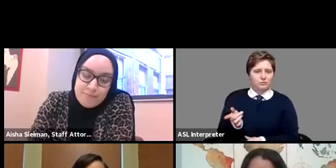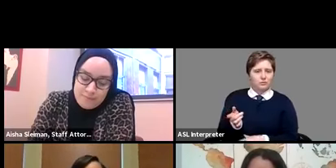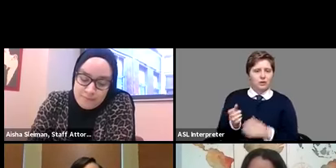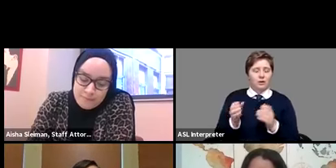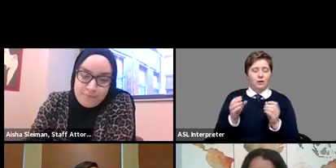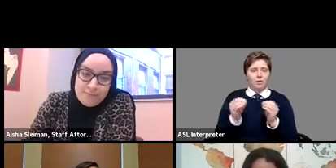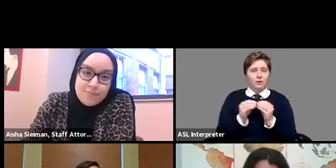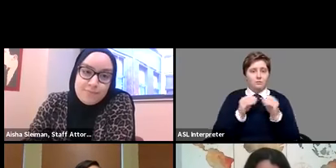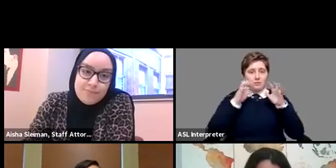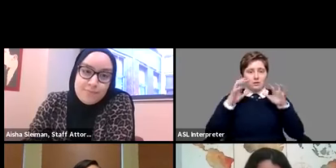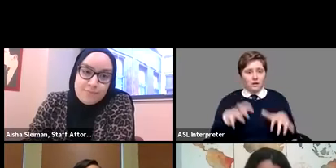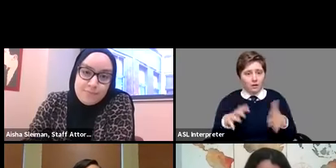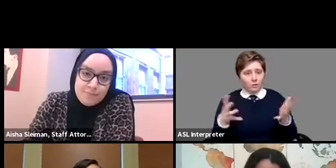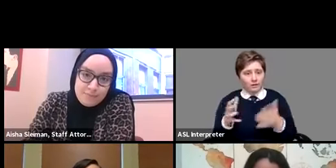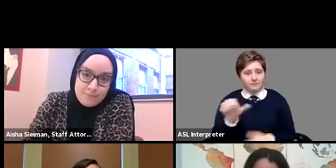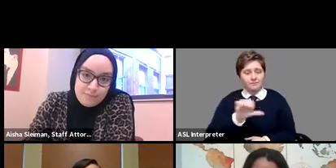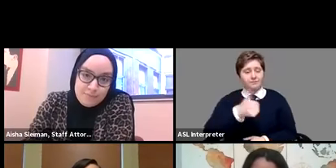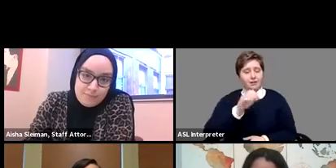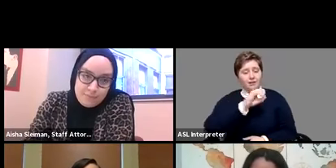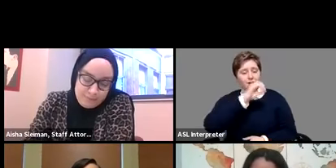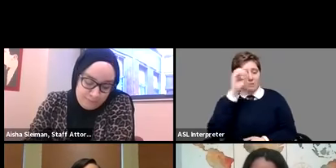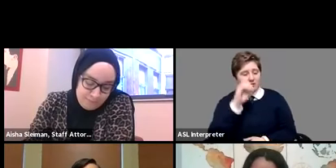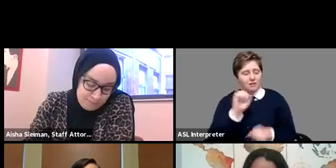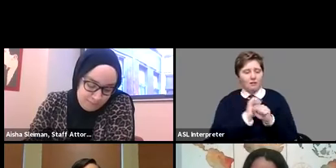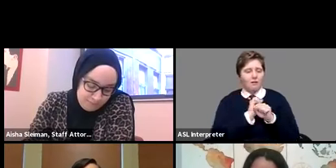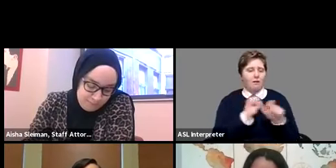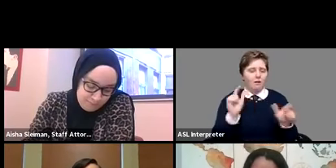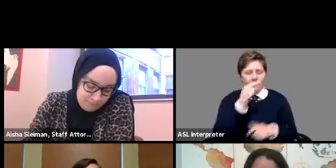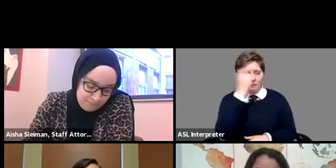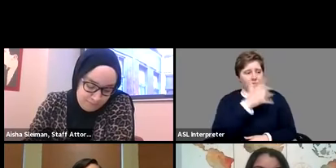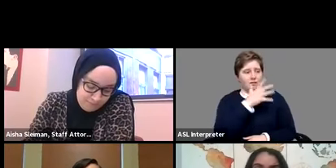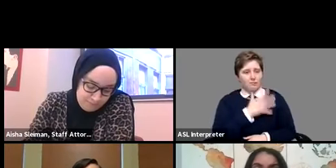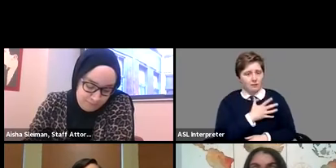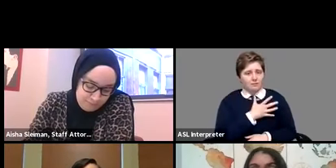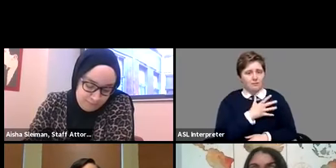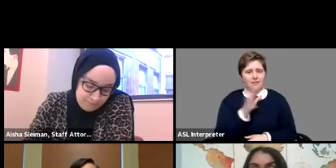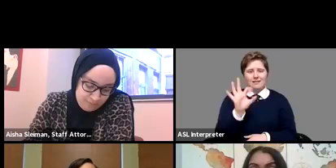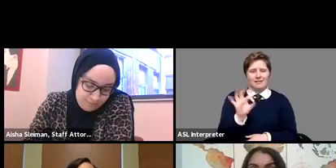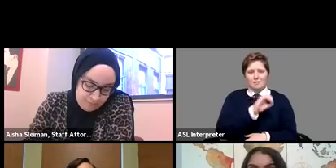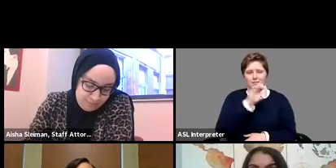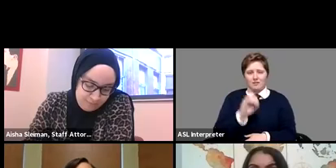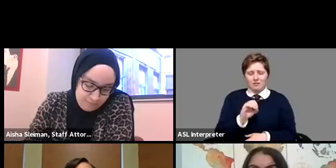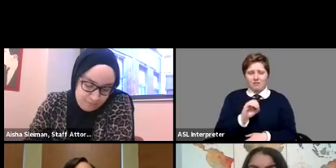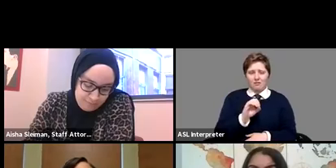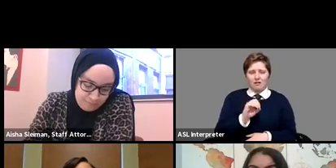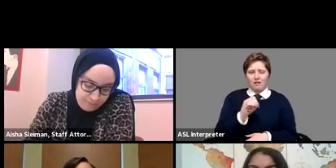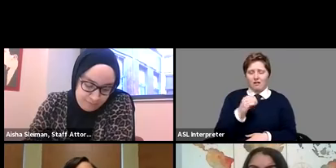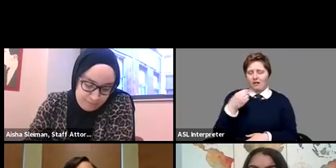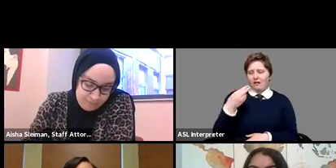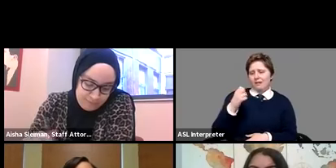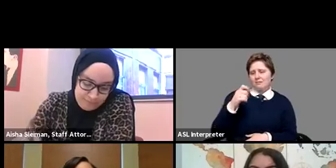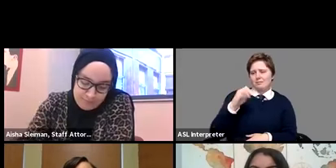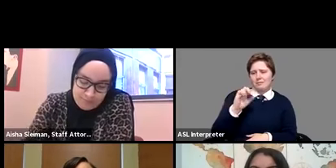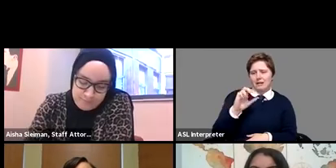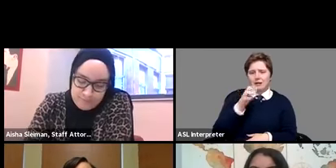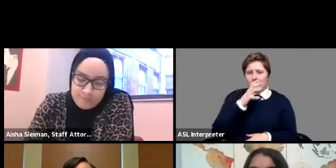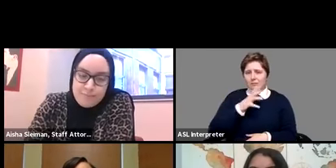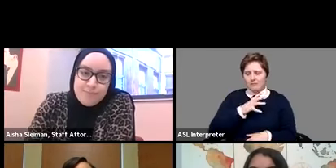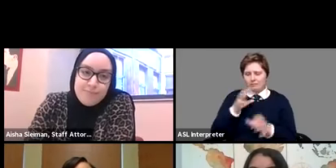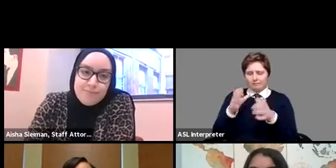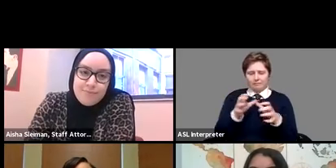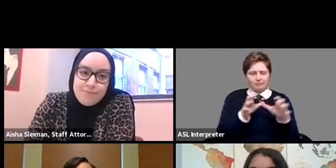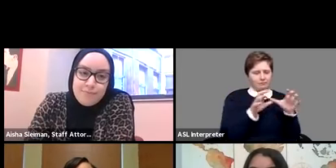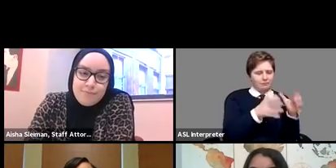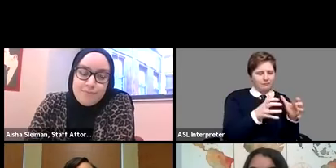alarming is that 10 of all black women and nine percent of hispanic women are classified